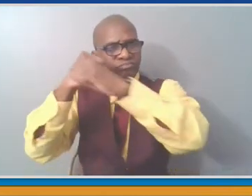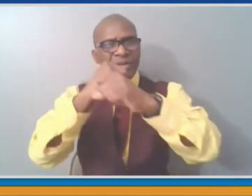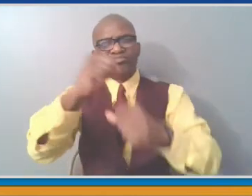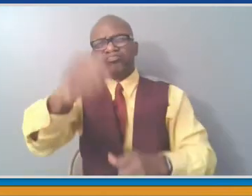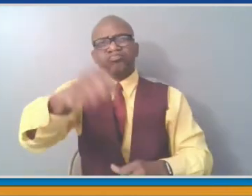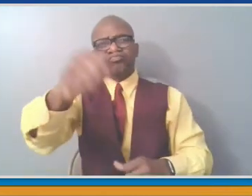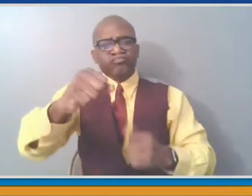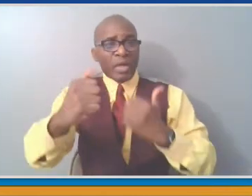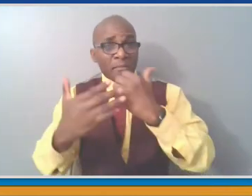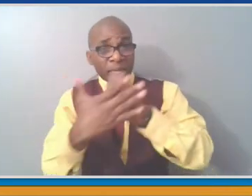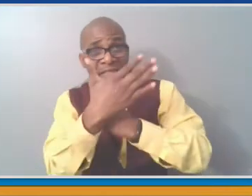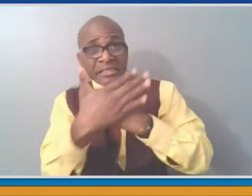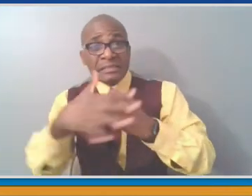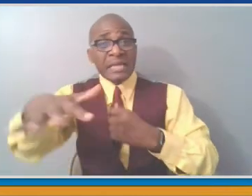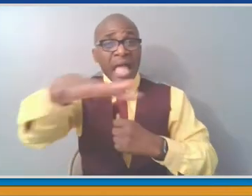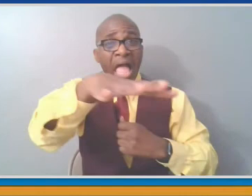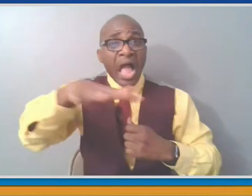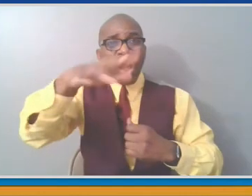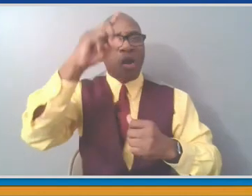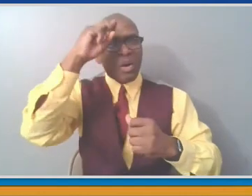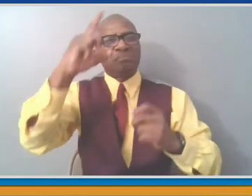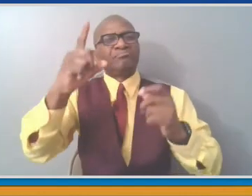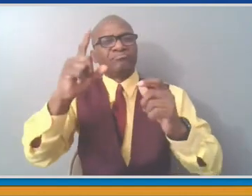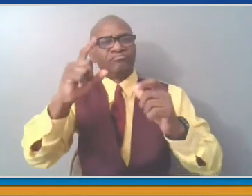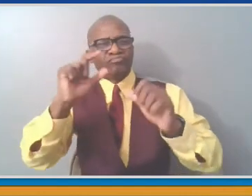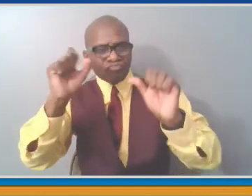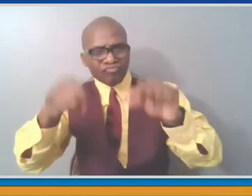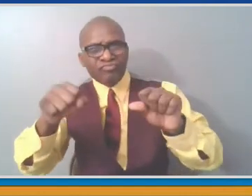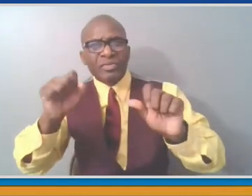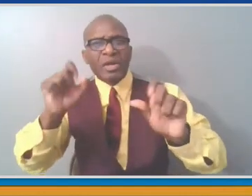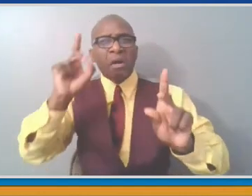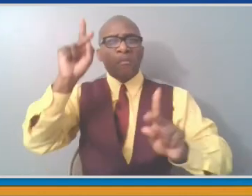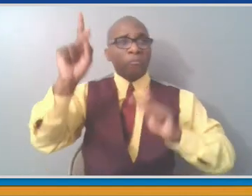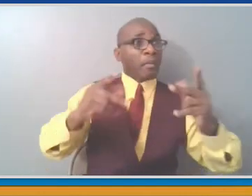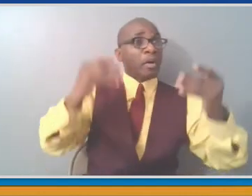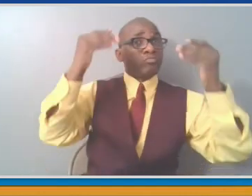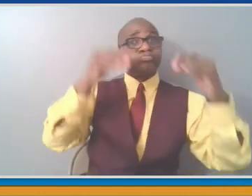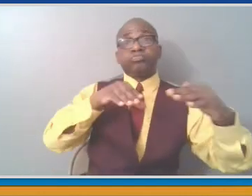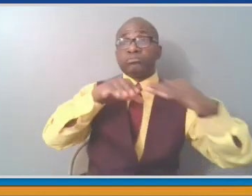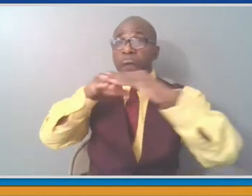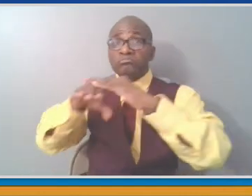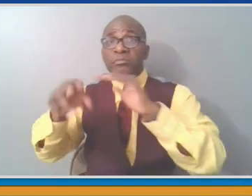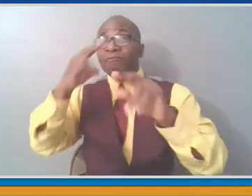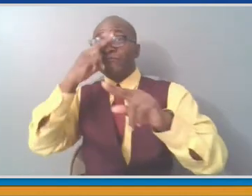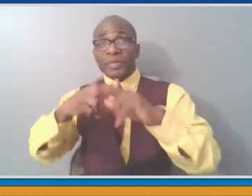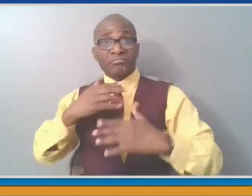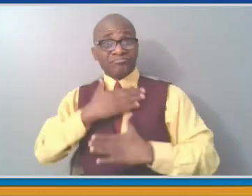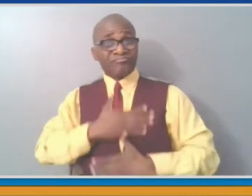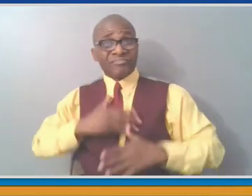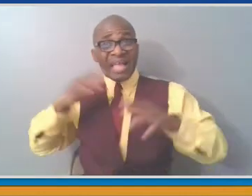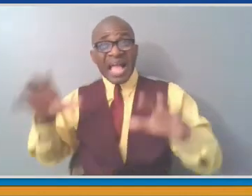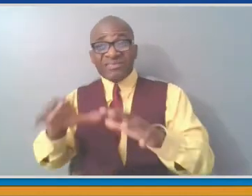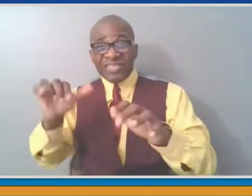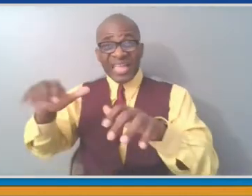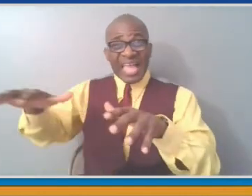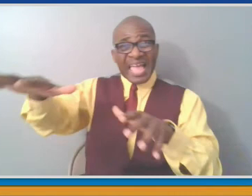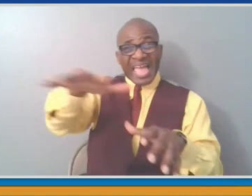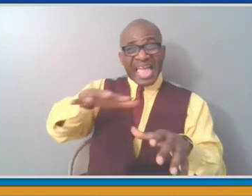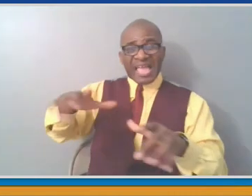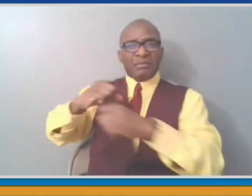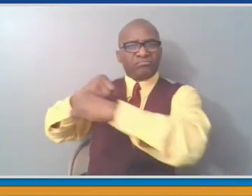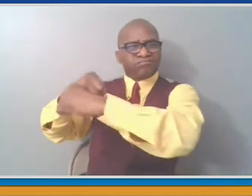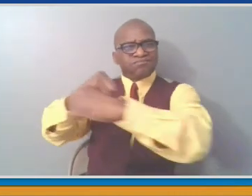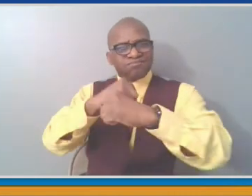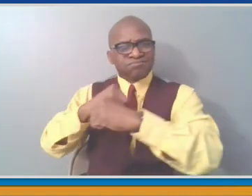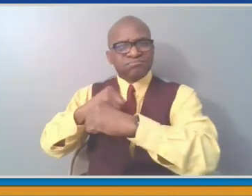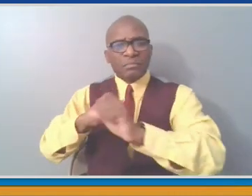no active recreation at all. But for some people, active recreation is part of what they want. That's why we do have six